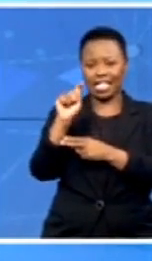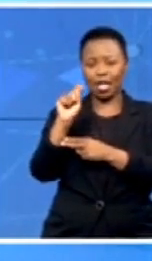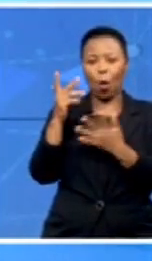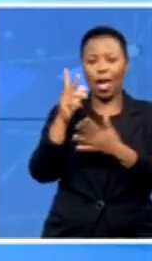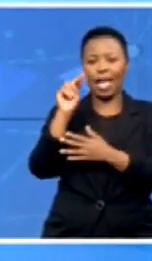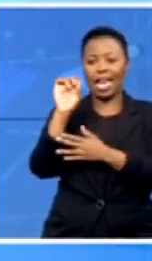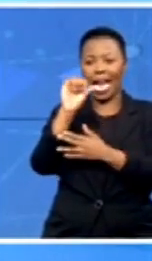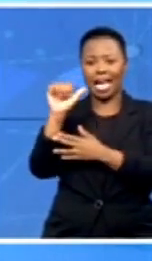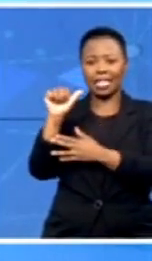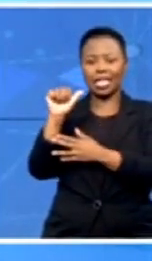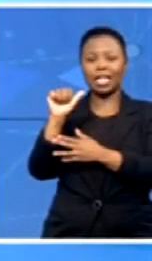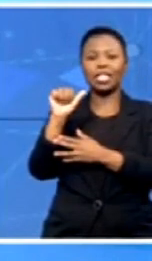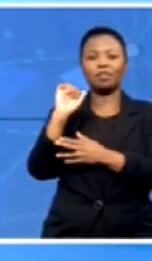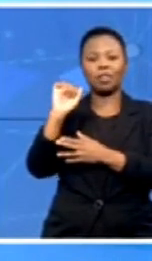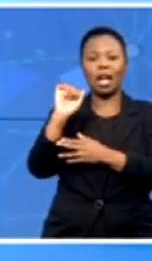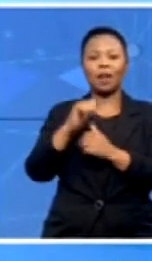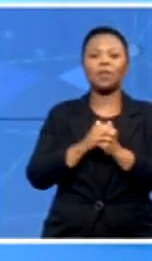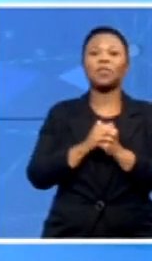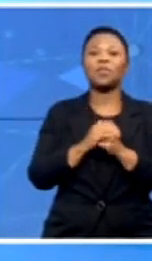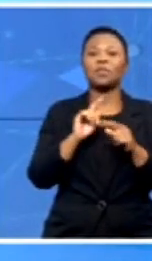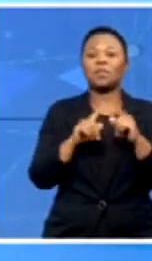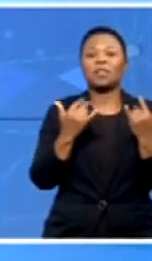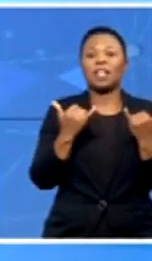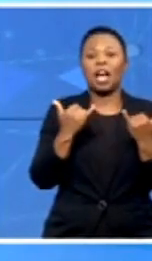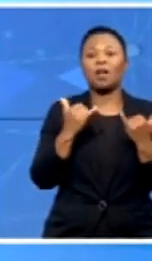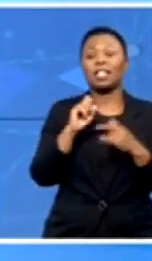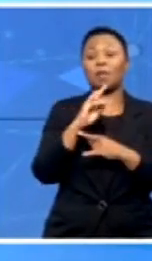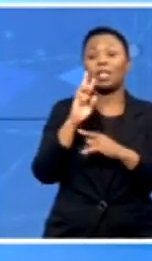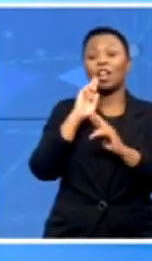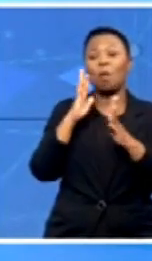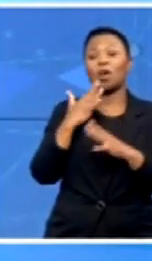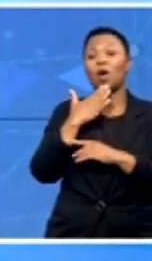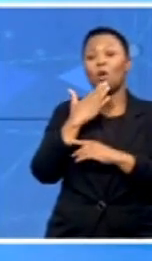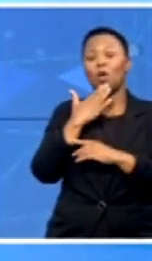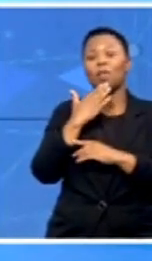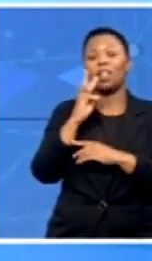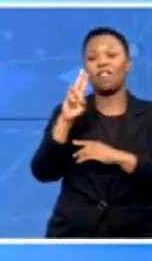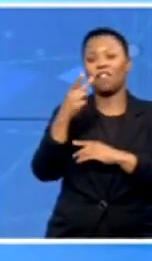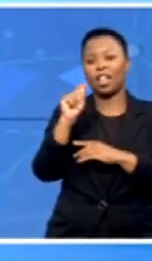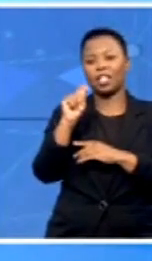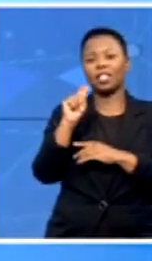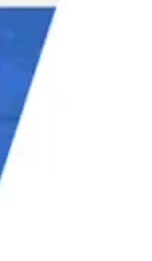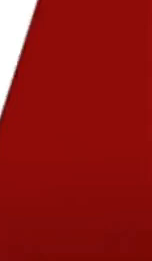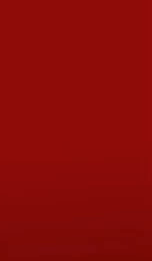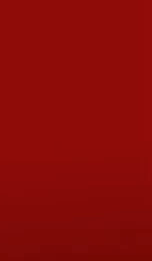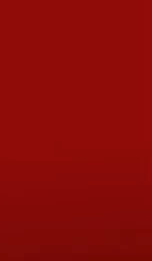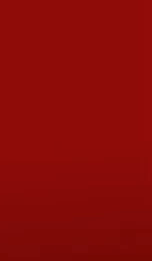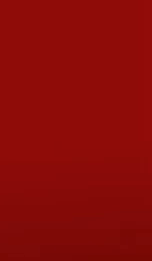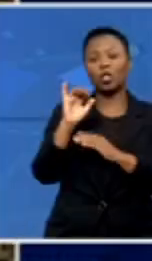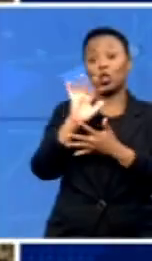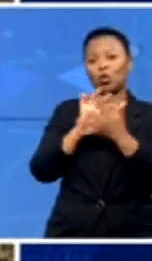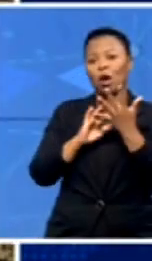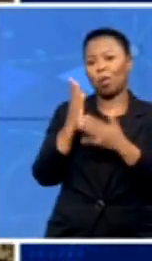achievers like Erin. SABC News reporter Reginald Vidboy is following up on the story. Reginald, a very good afternoon to you.